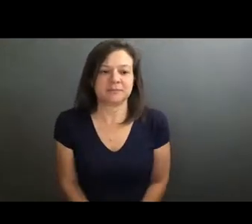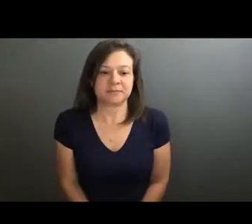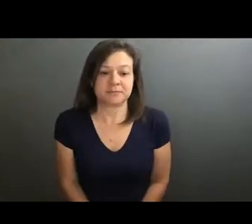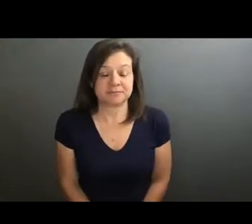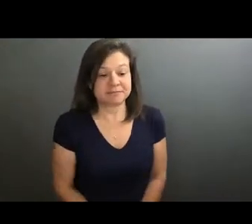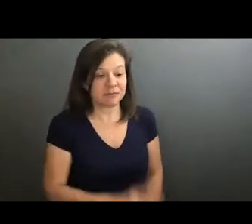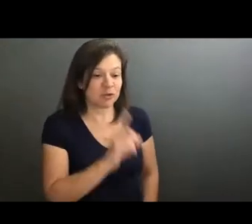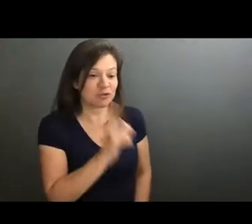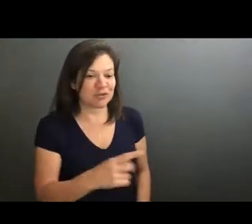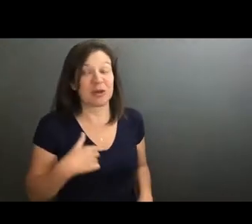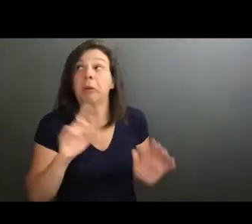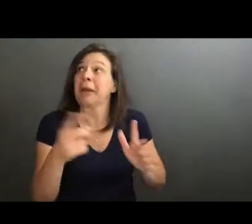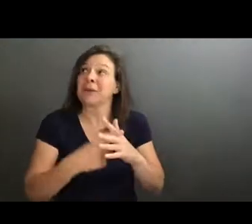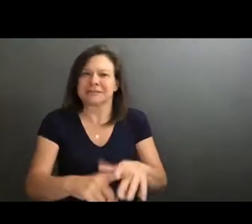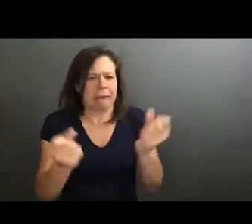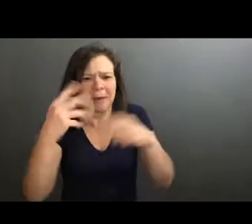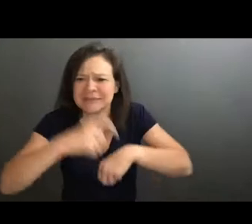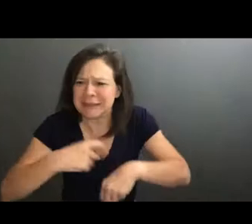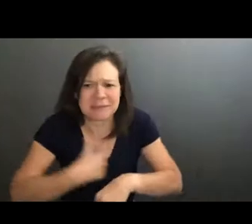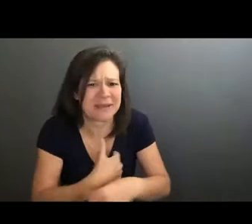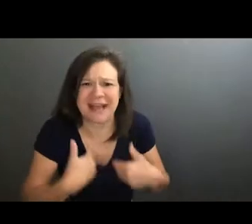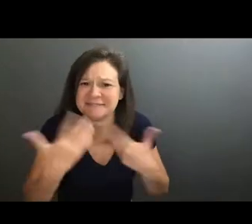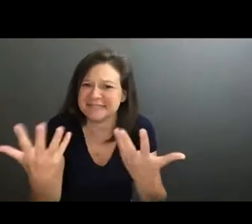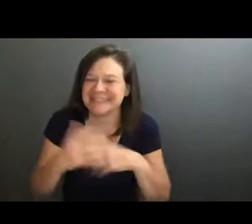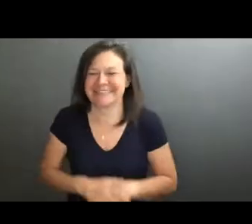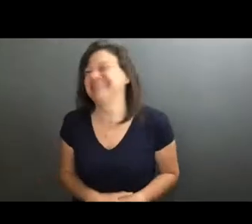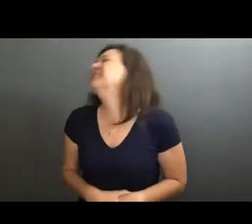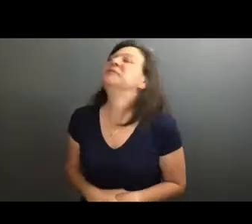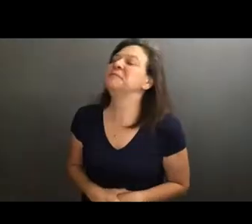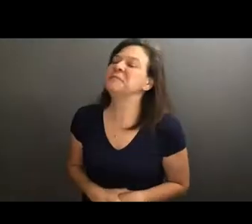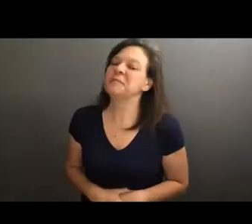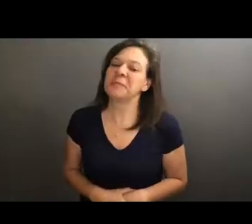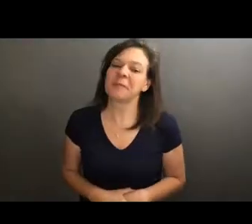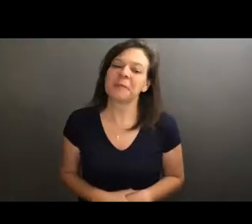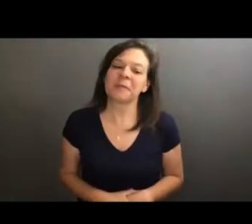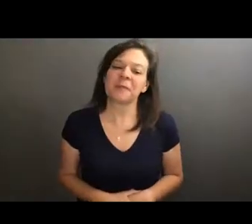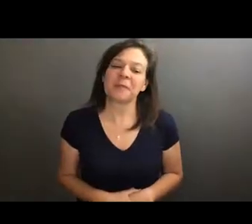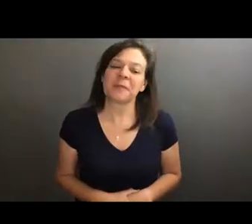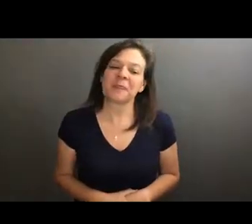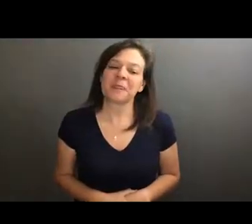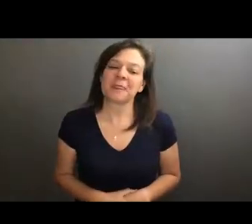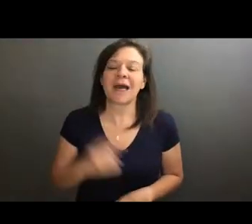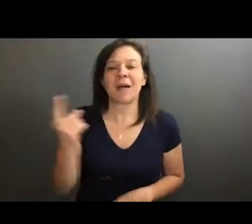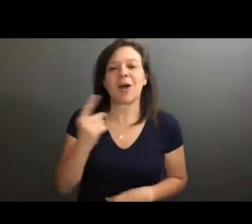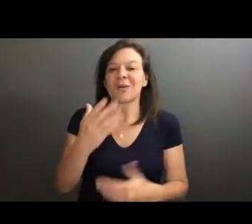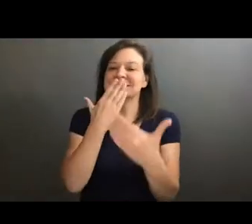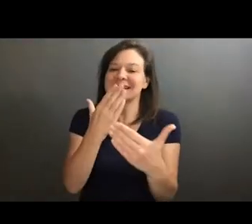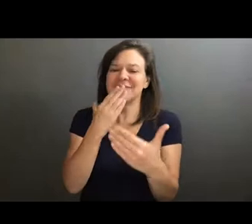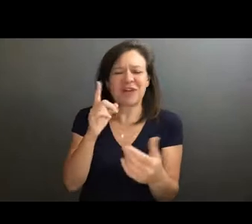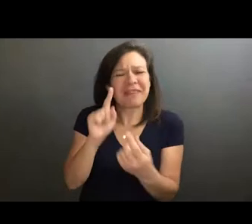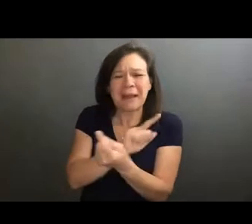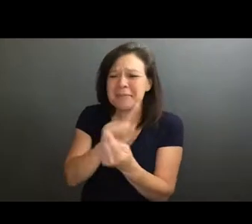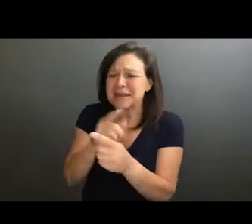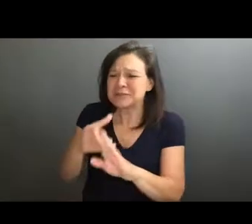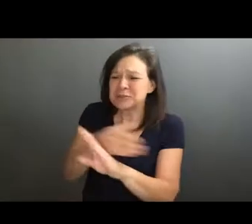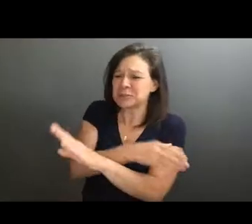Sure. think where to start? How much time do we have? So I think I was, again, I feel like I was always so grateful to you. I think I even met you before